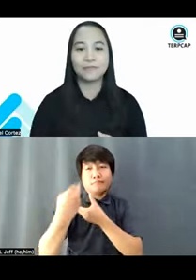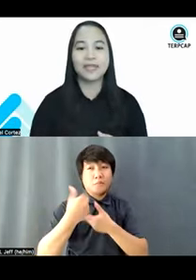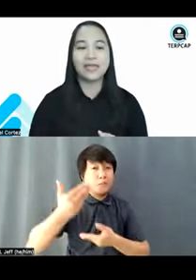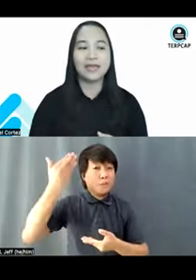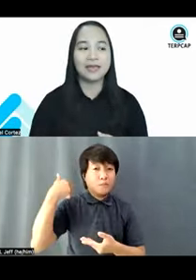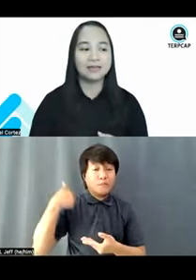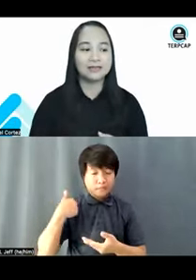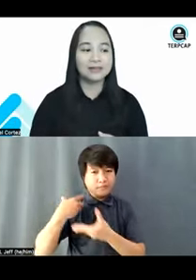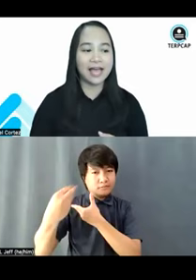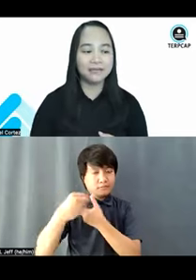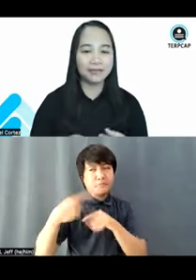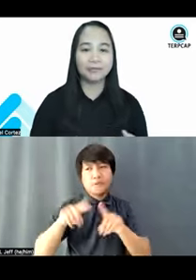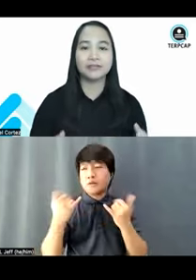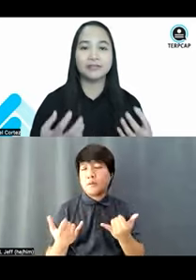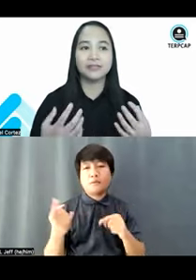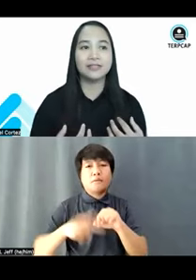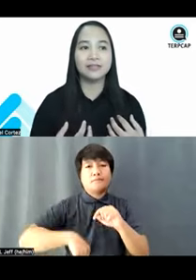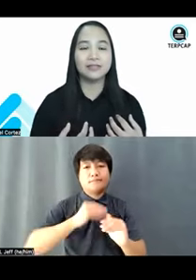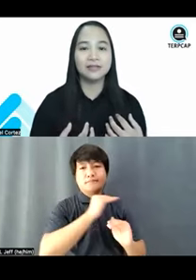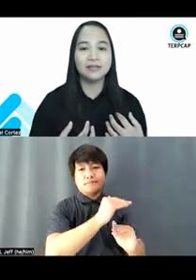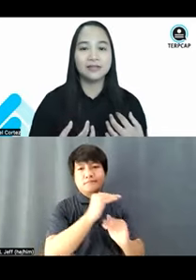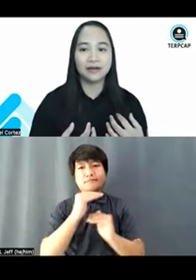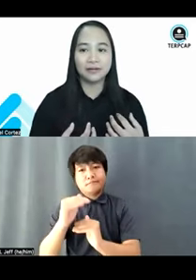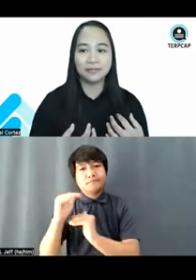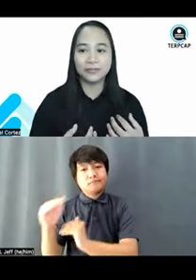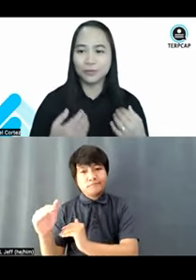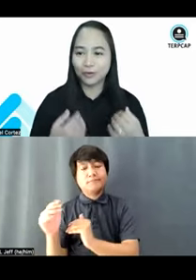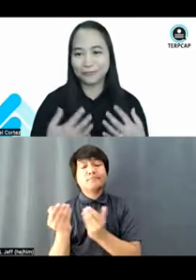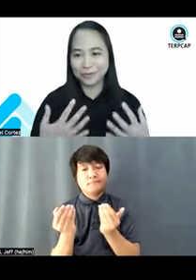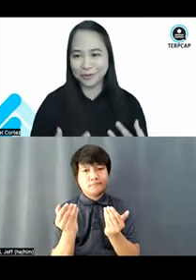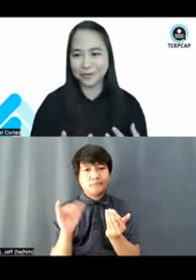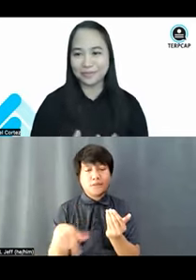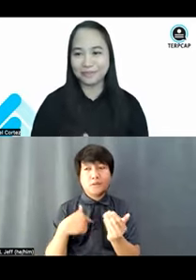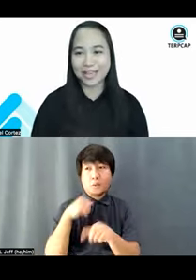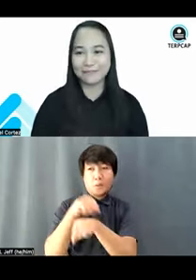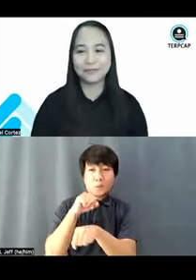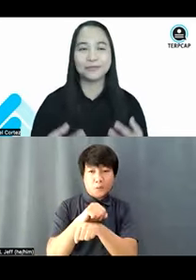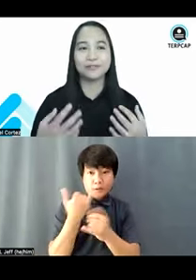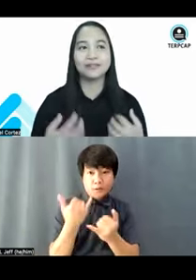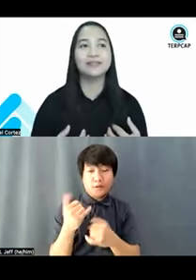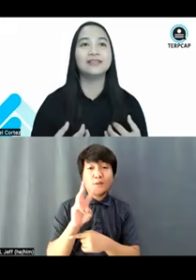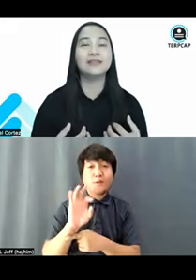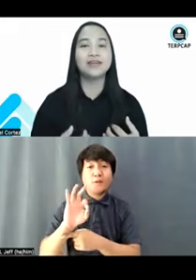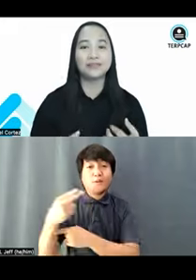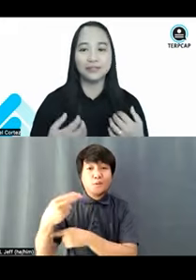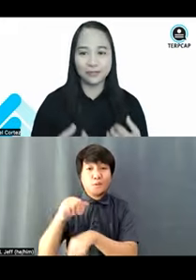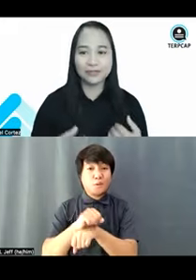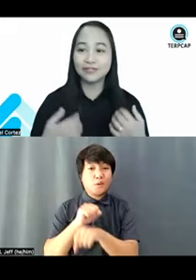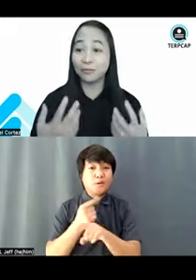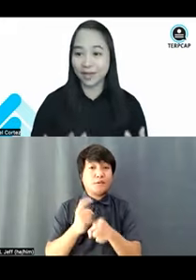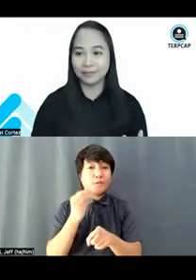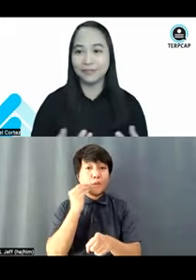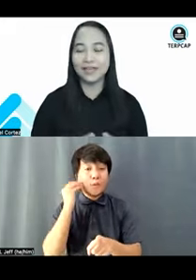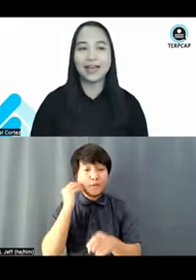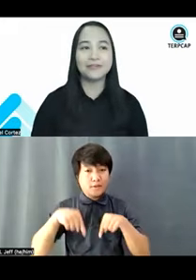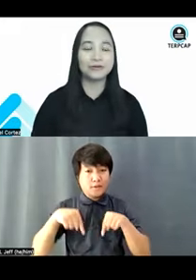to. And having the opportunity to work from home, having the opportunity to use